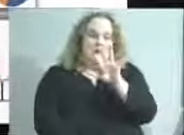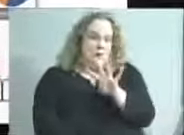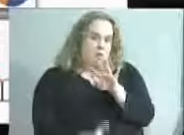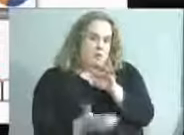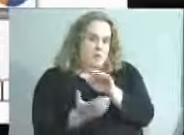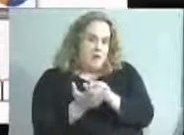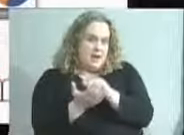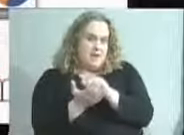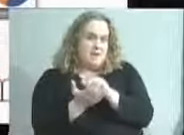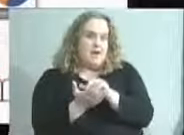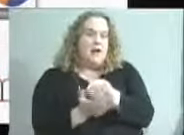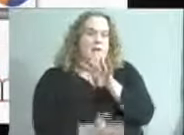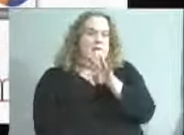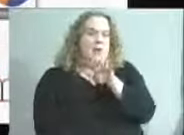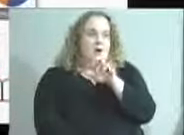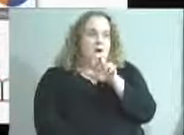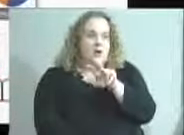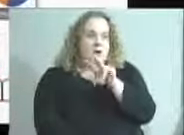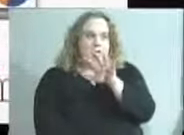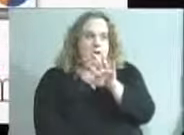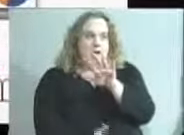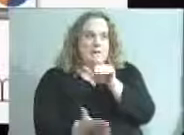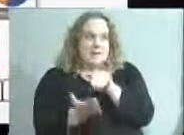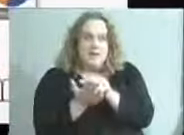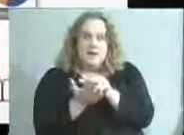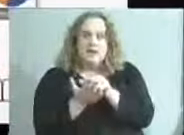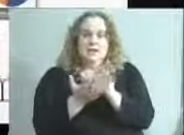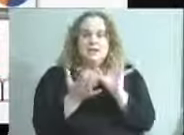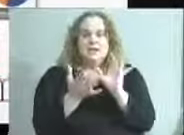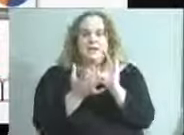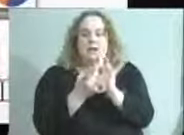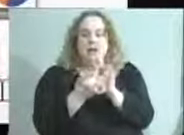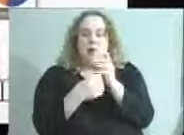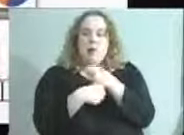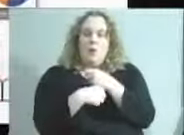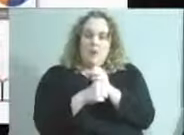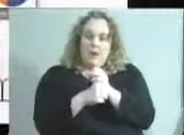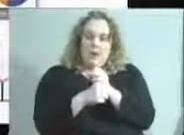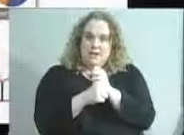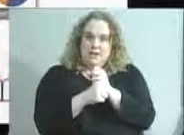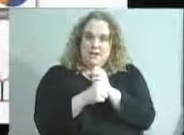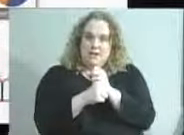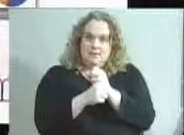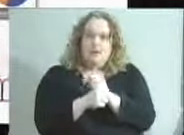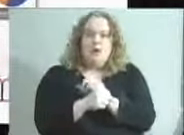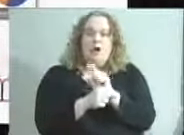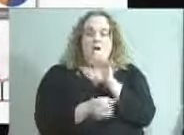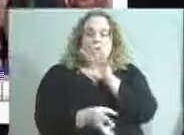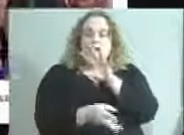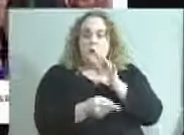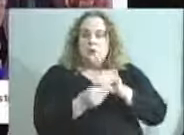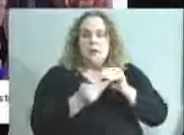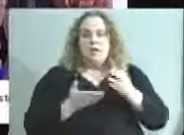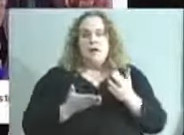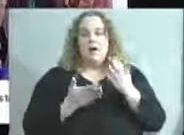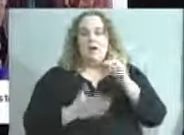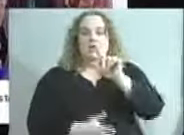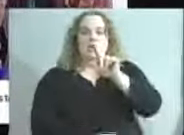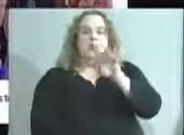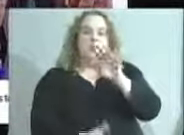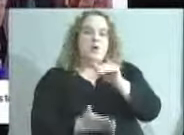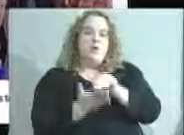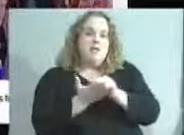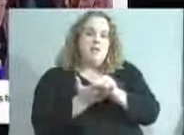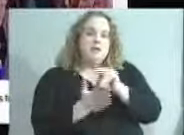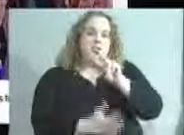serving 153 school sites and 24,290 students. JCPS